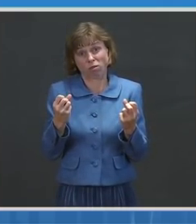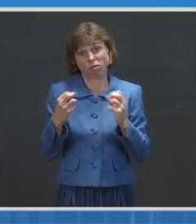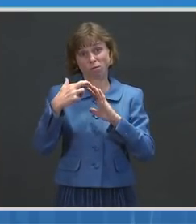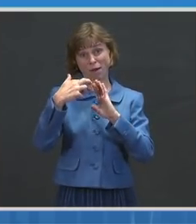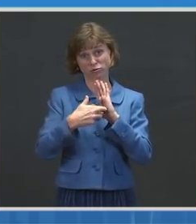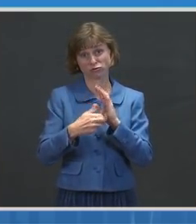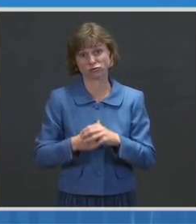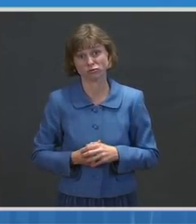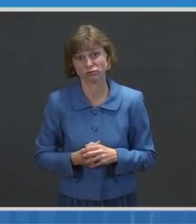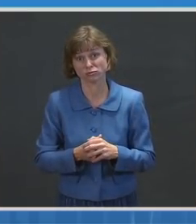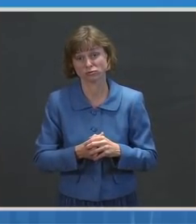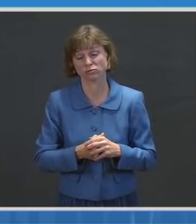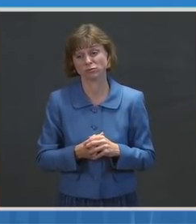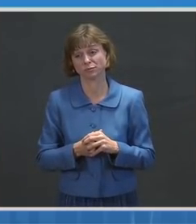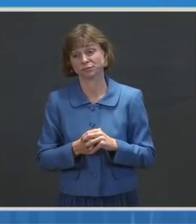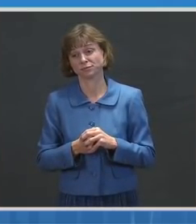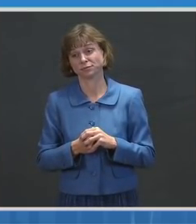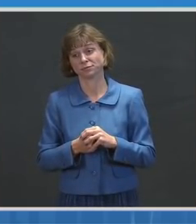question, please.